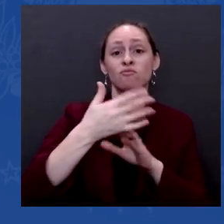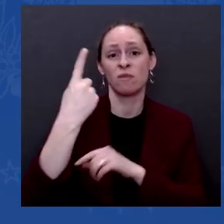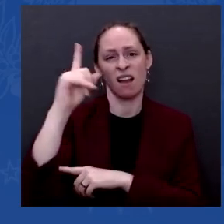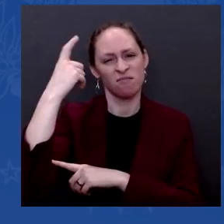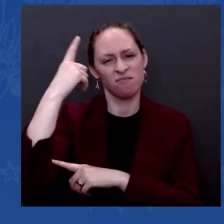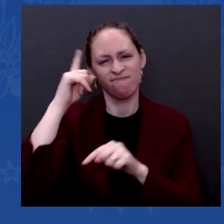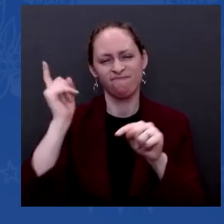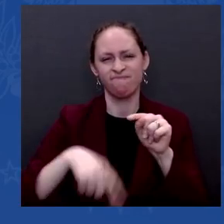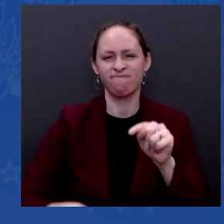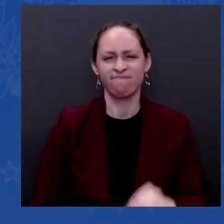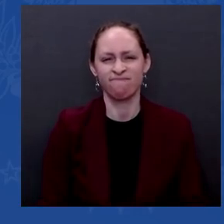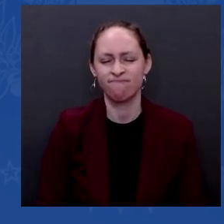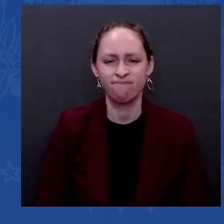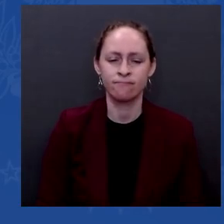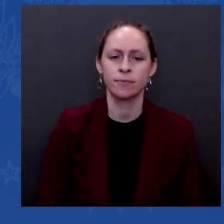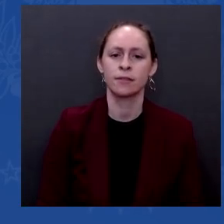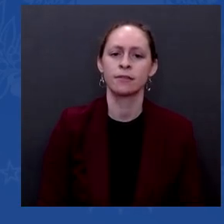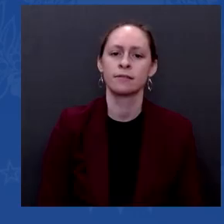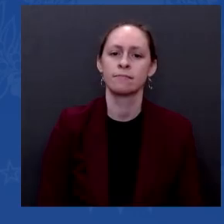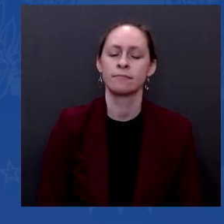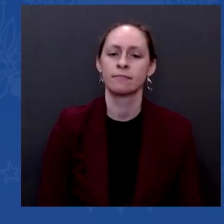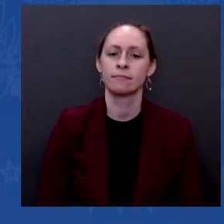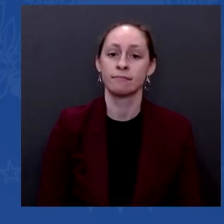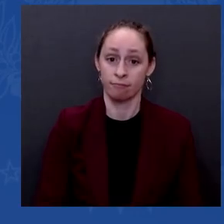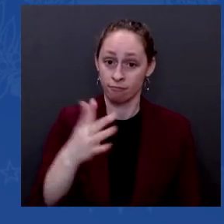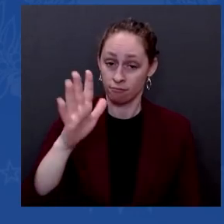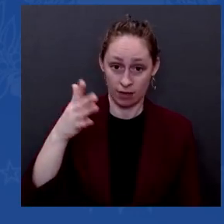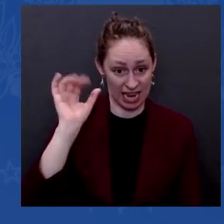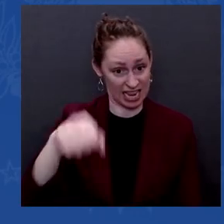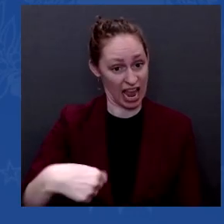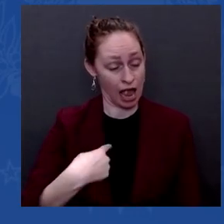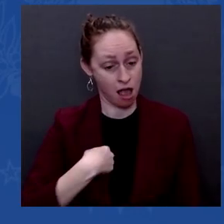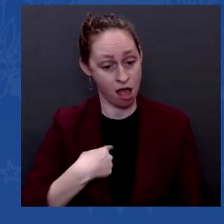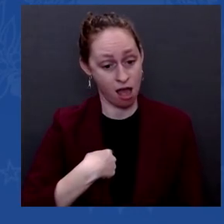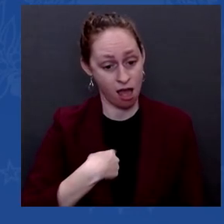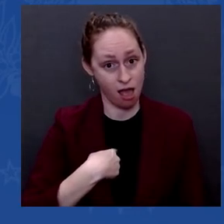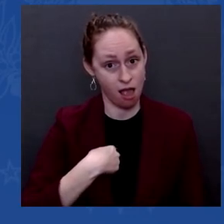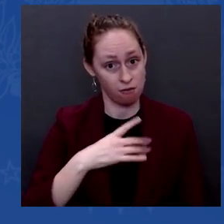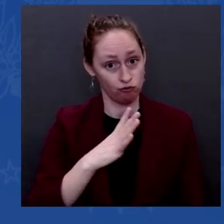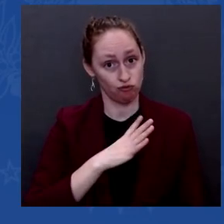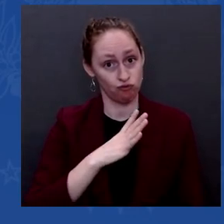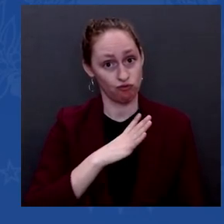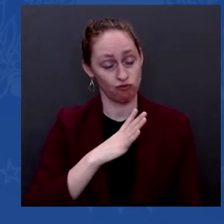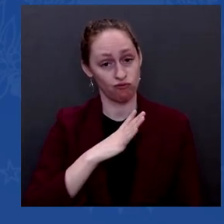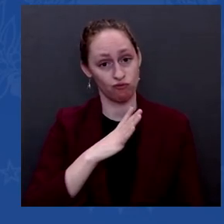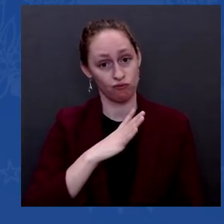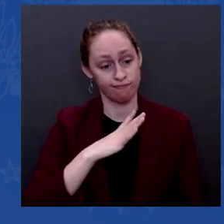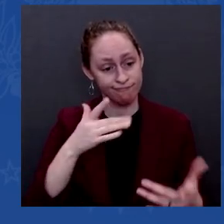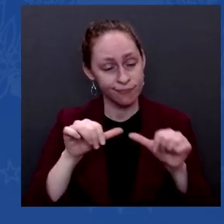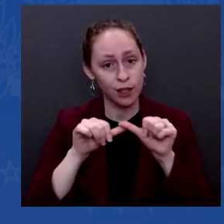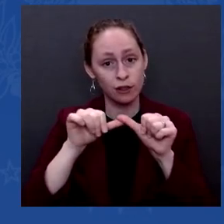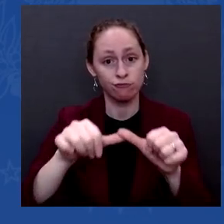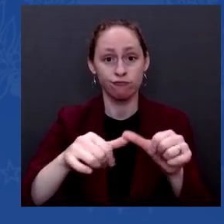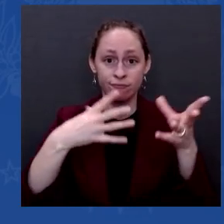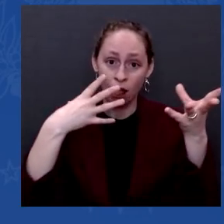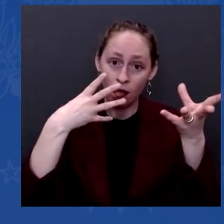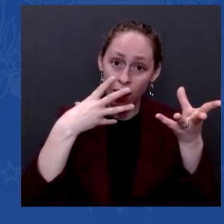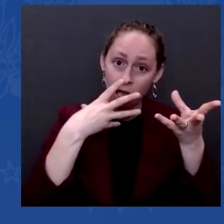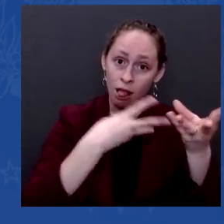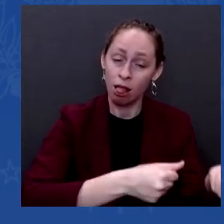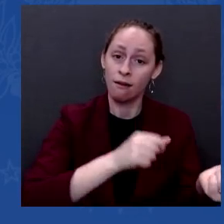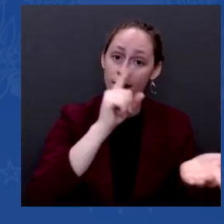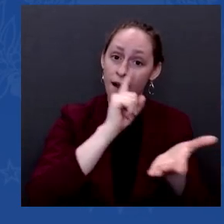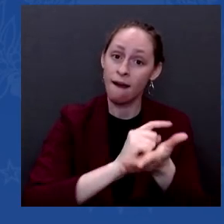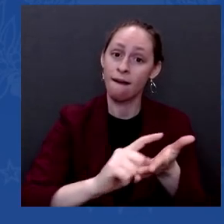of Afghanistan, knowing that the idea that being able to succeed, other than